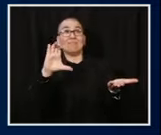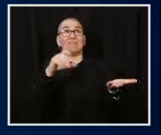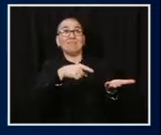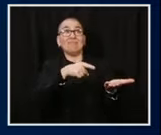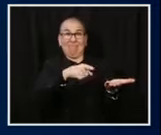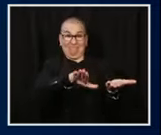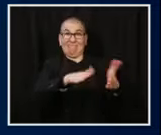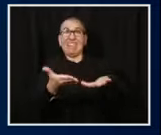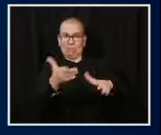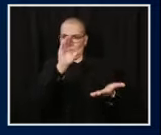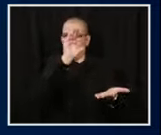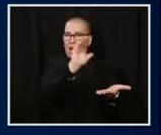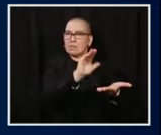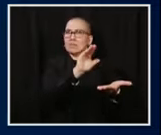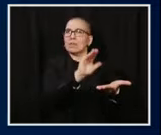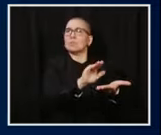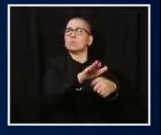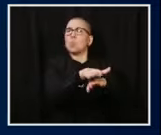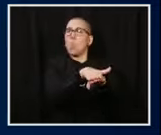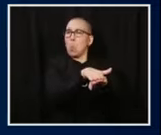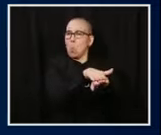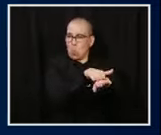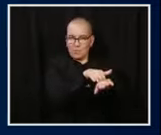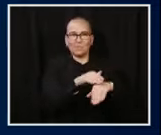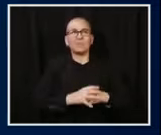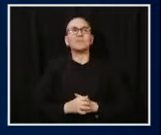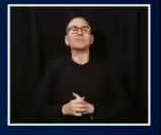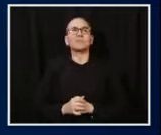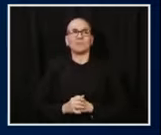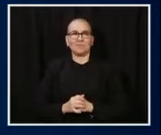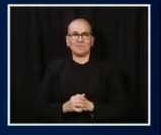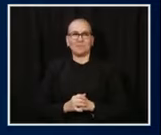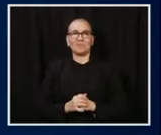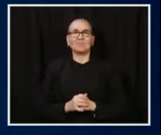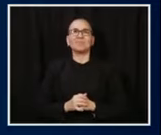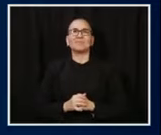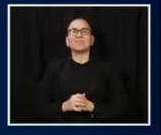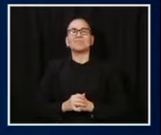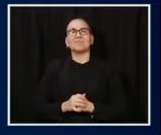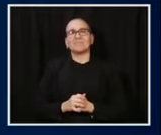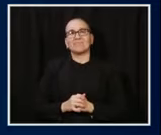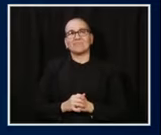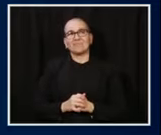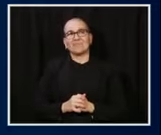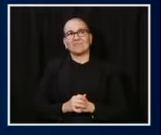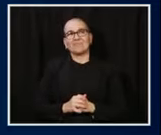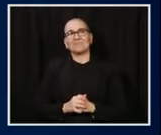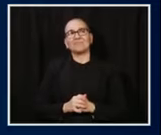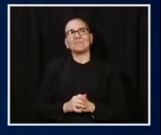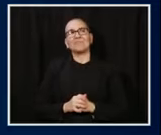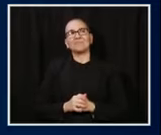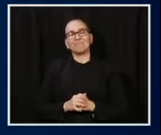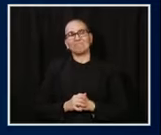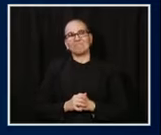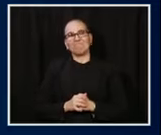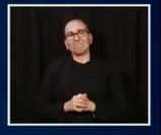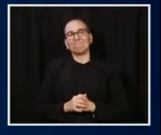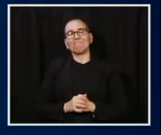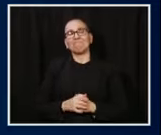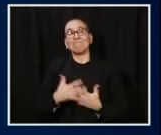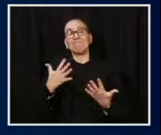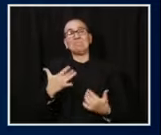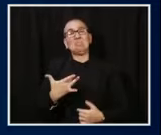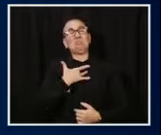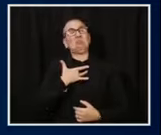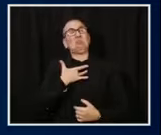definition of the sector, as I mentioned. But unfortunately, the high rates of community transmission are